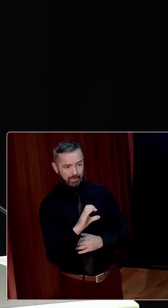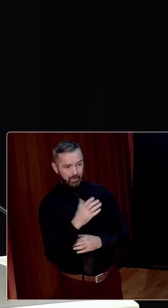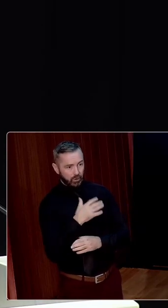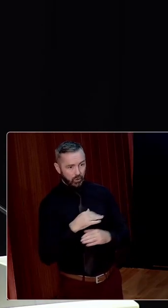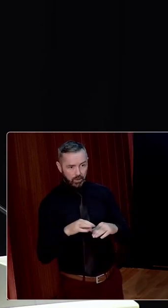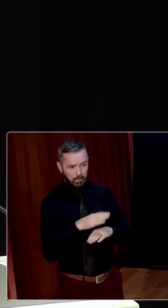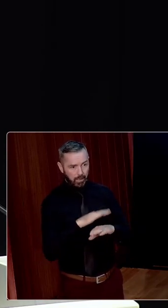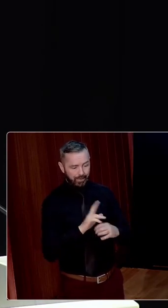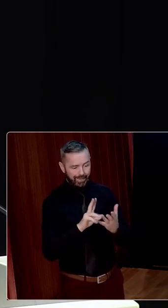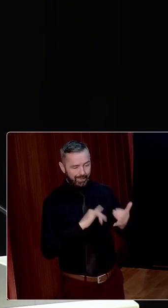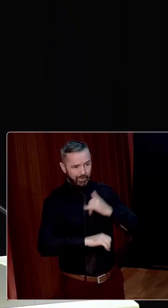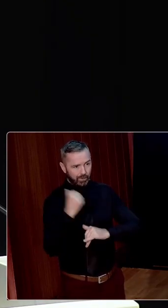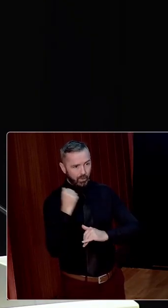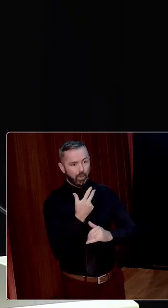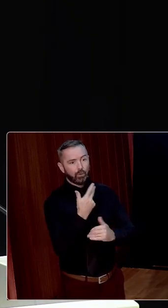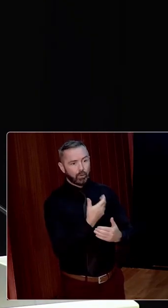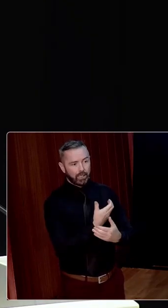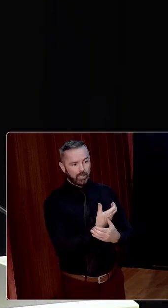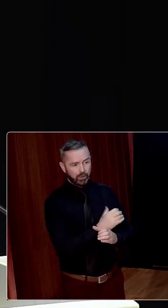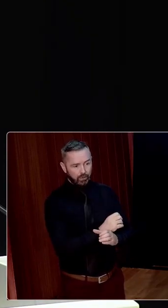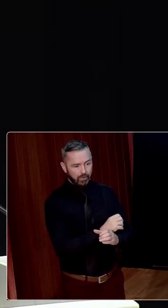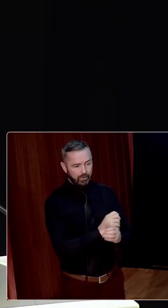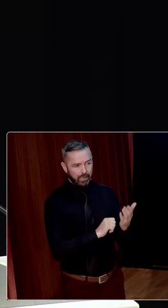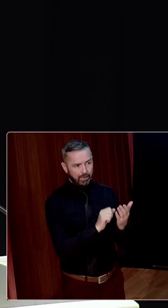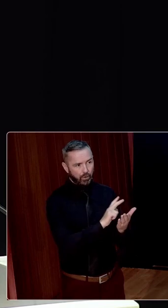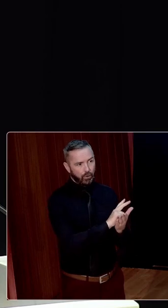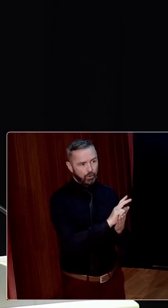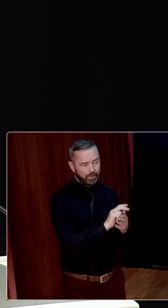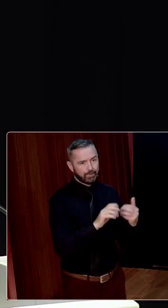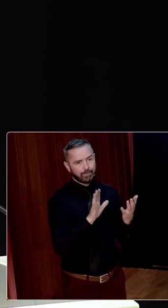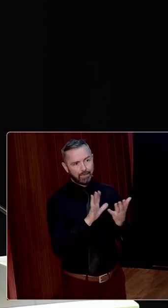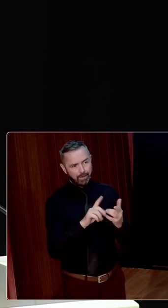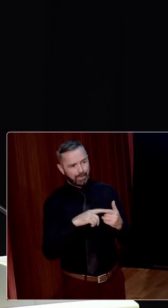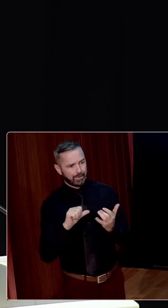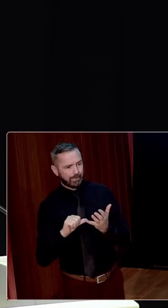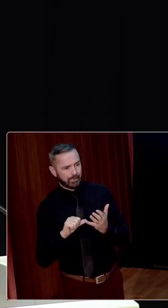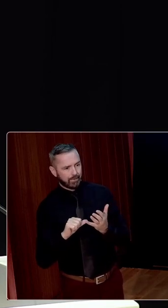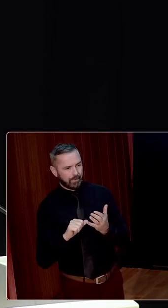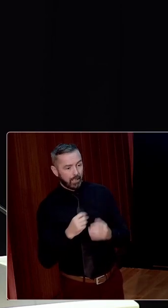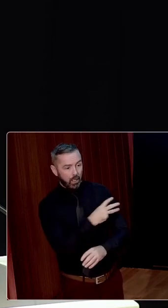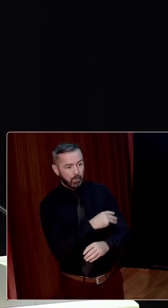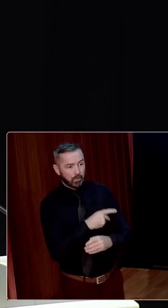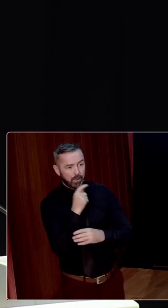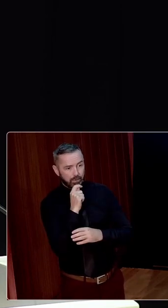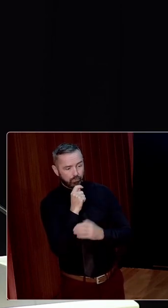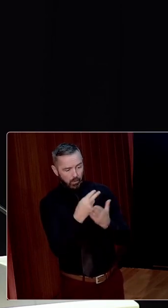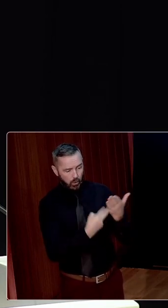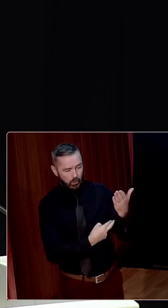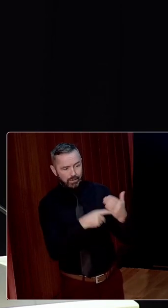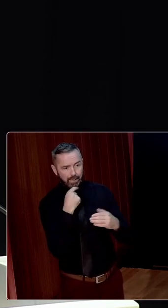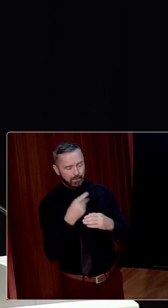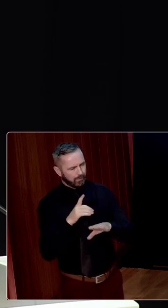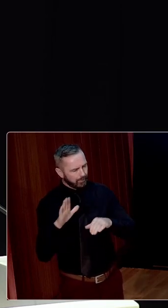years and had three children aged 13, 10 and 6. The local police report confirms she was completely dependent on her